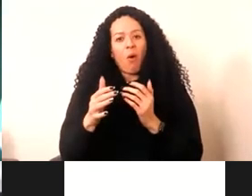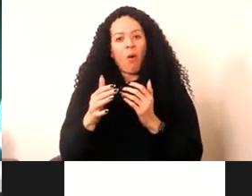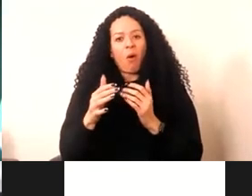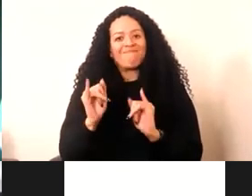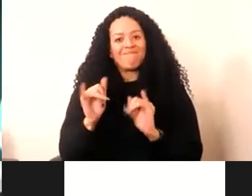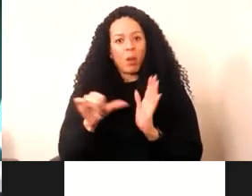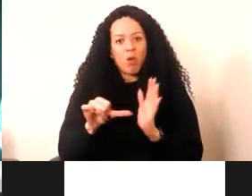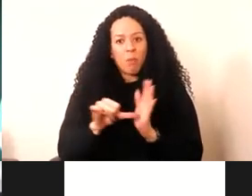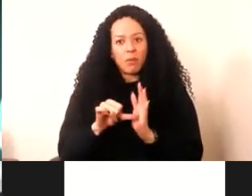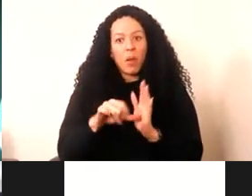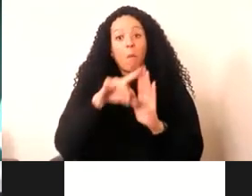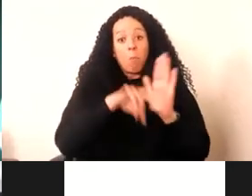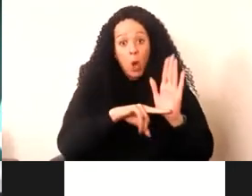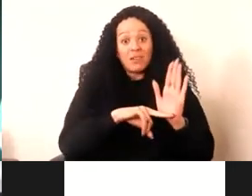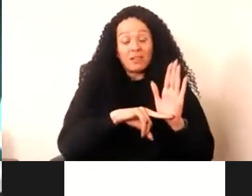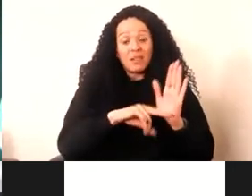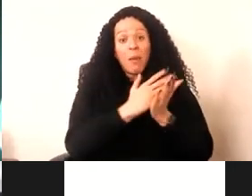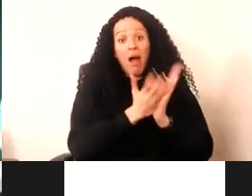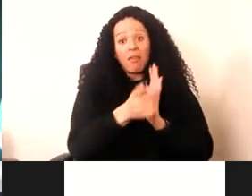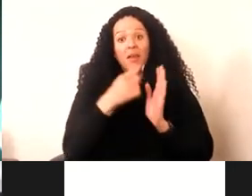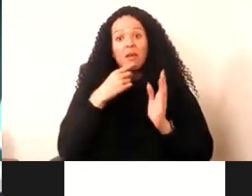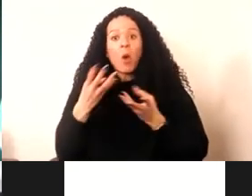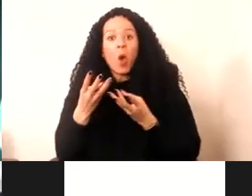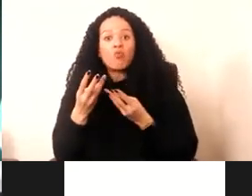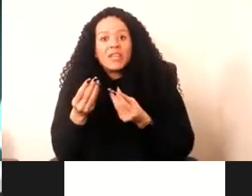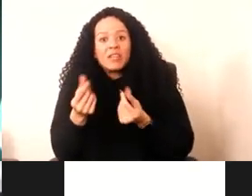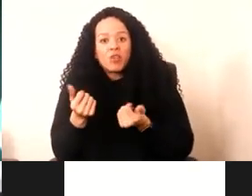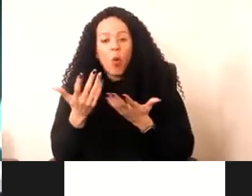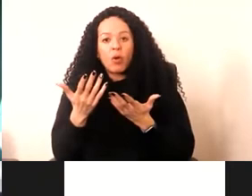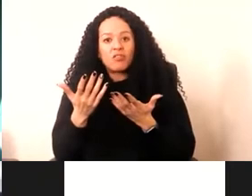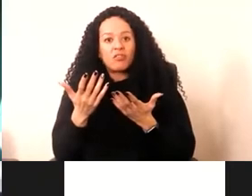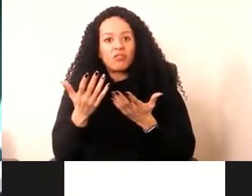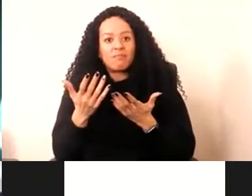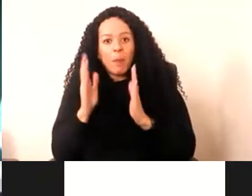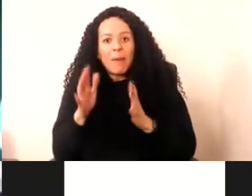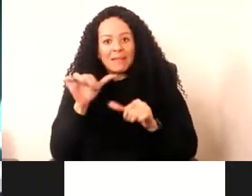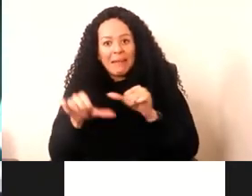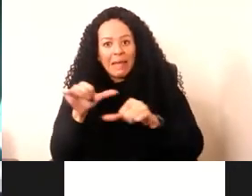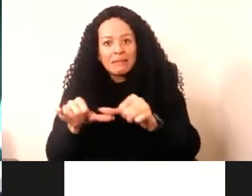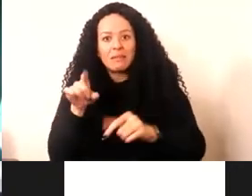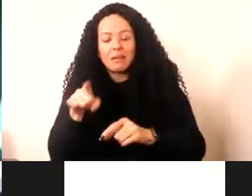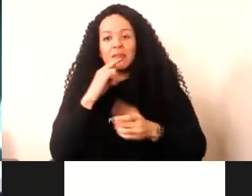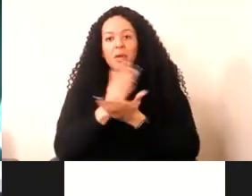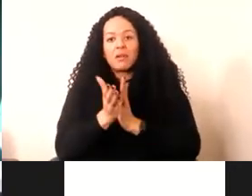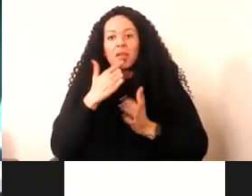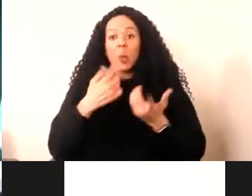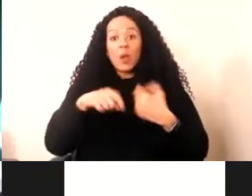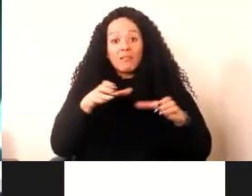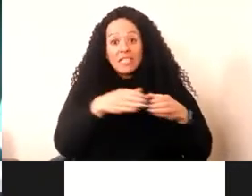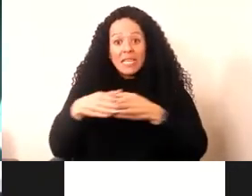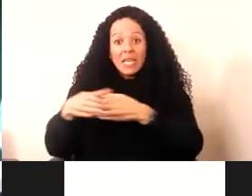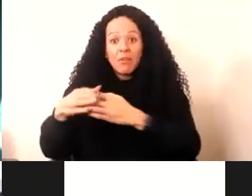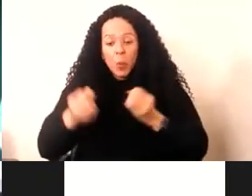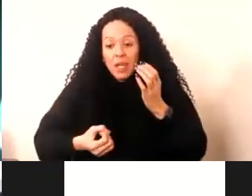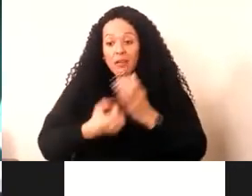policy is part of it, but resource and mandate is part of it. So we, we staff our teams and we develop our infrastructure for a